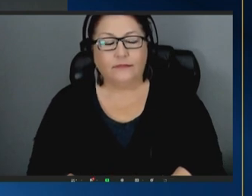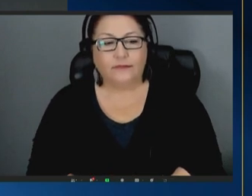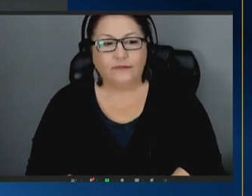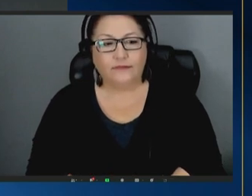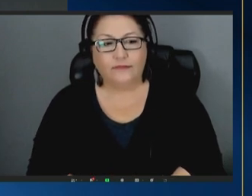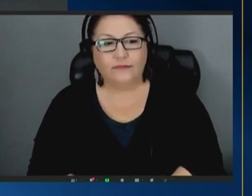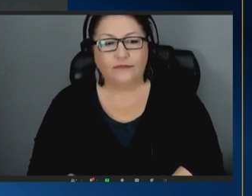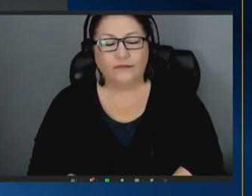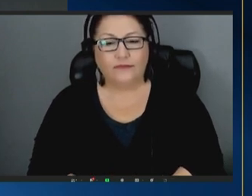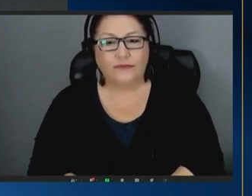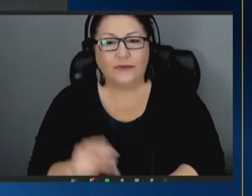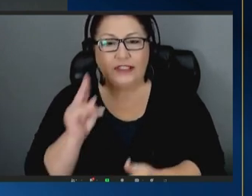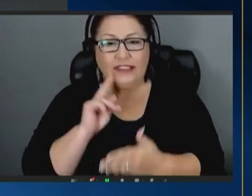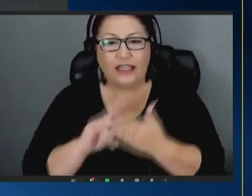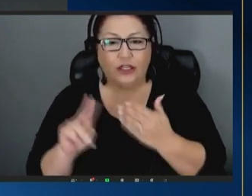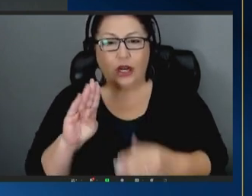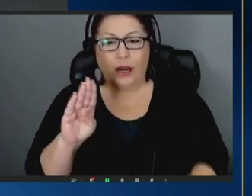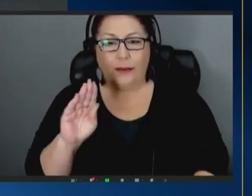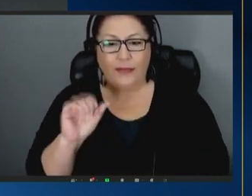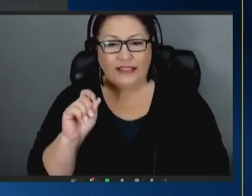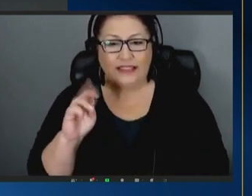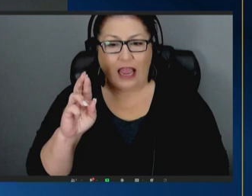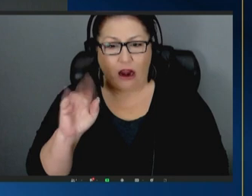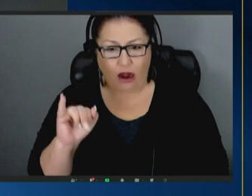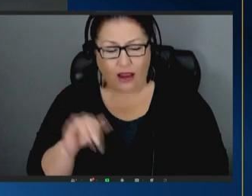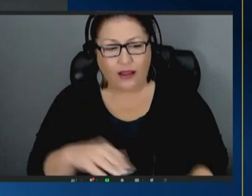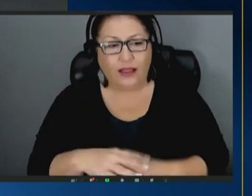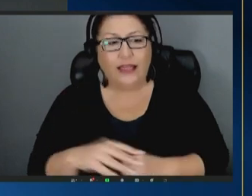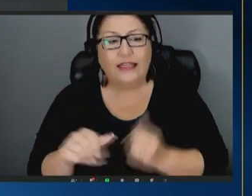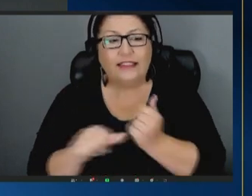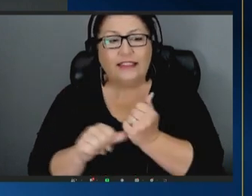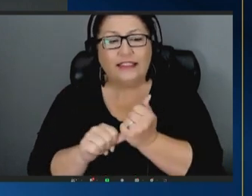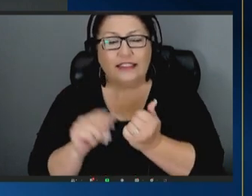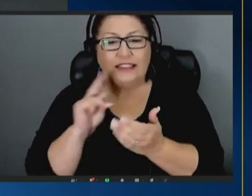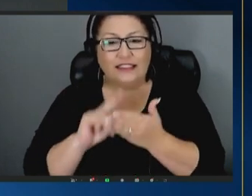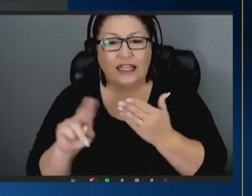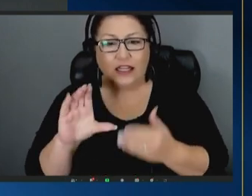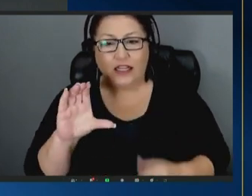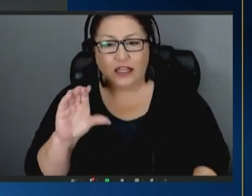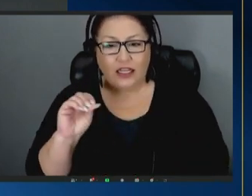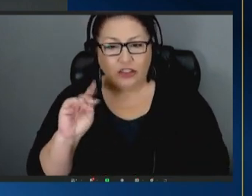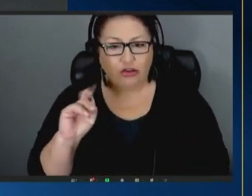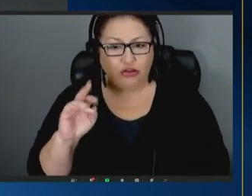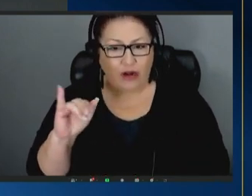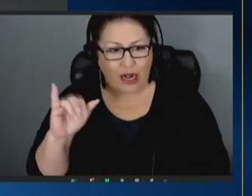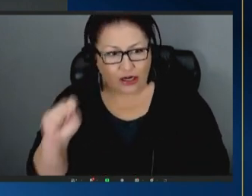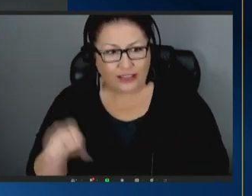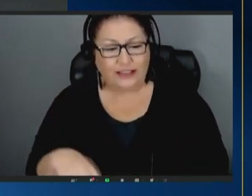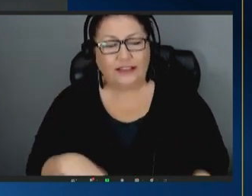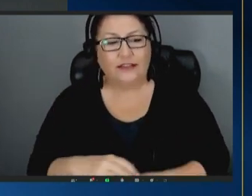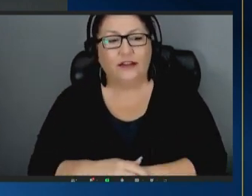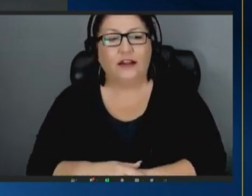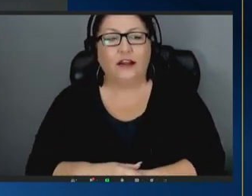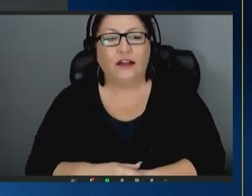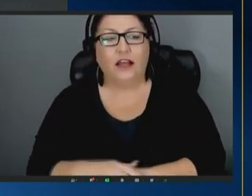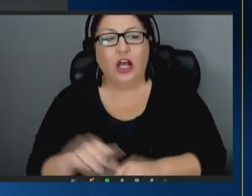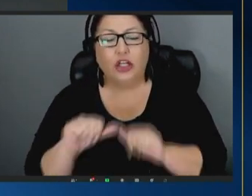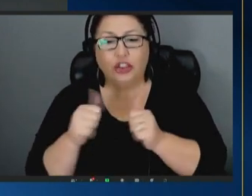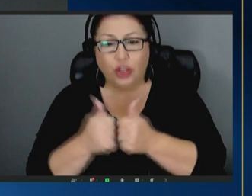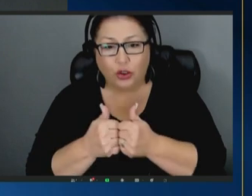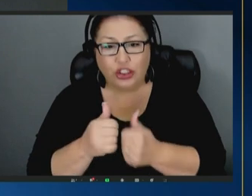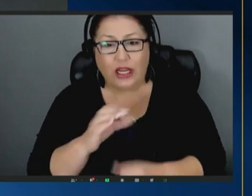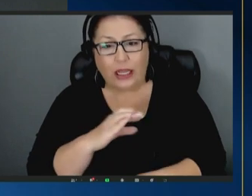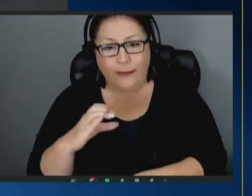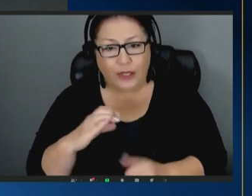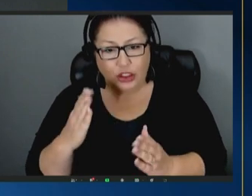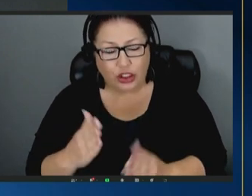secretary becerra assistant secretary contreras commissioner jones gaston assistant associate commissioner schomburg